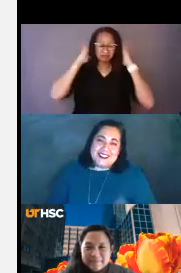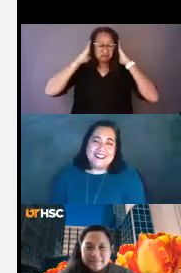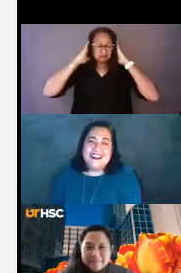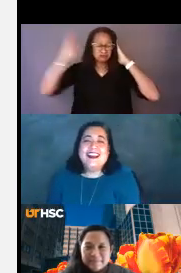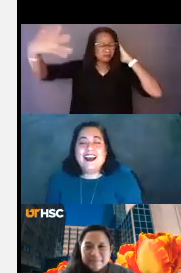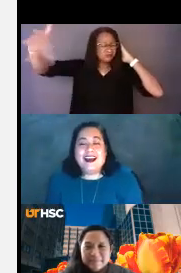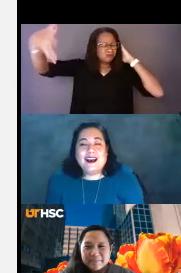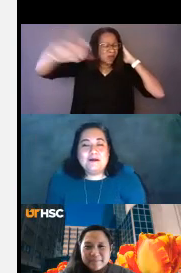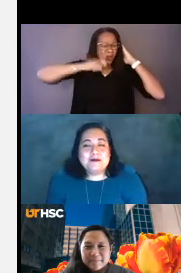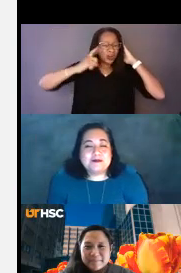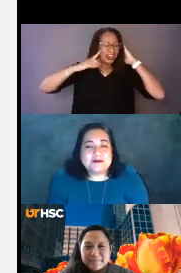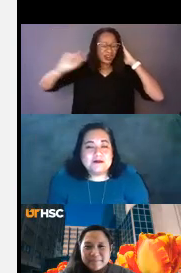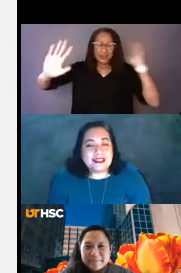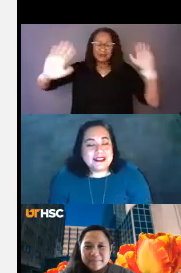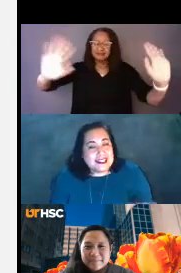this word.